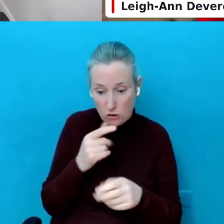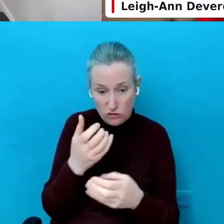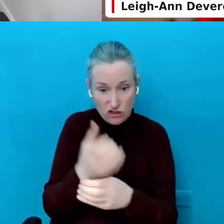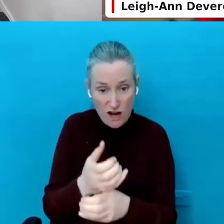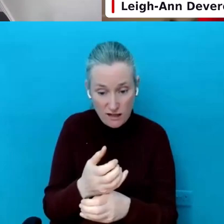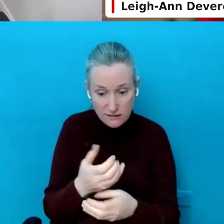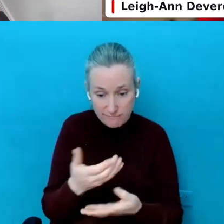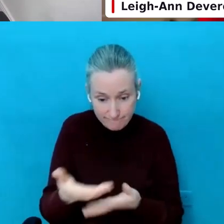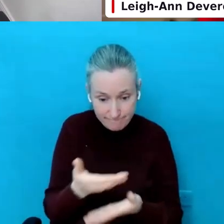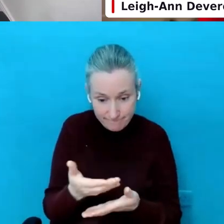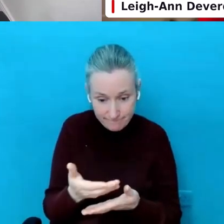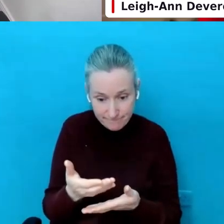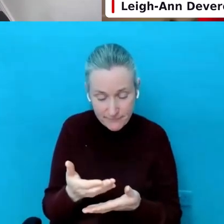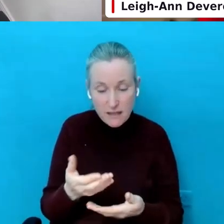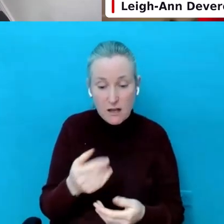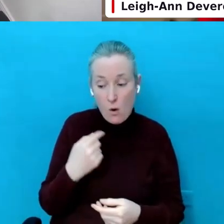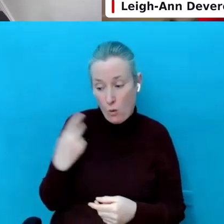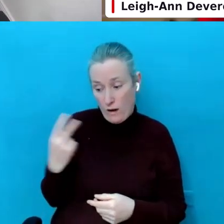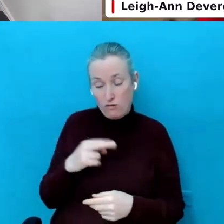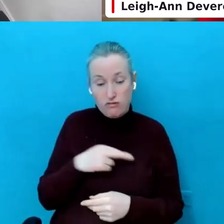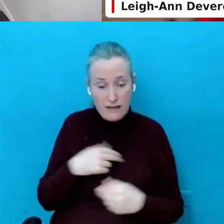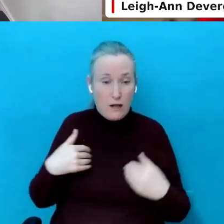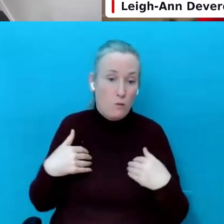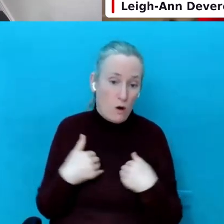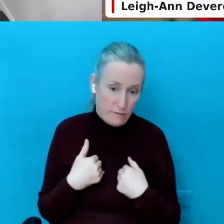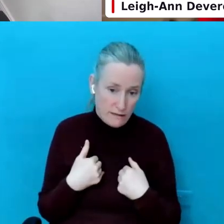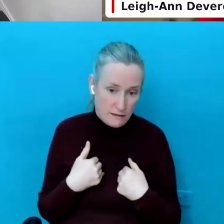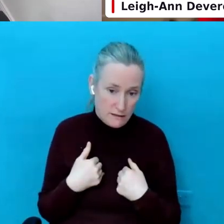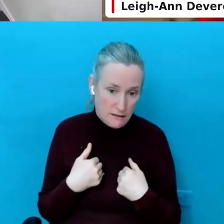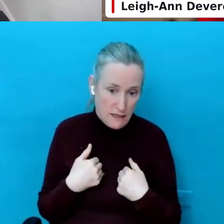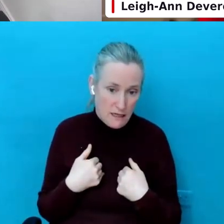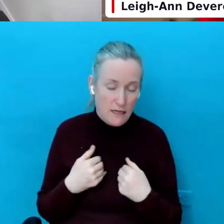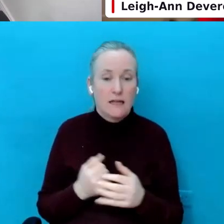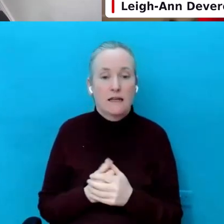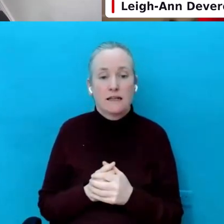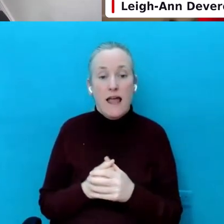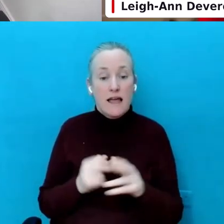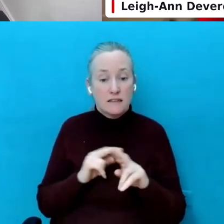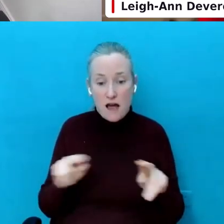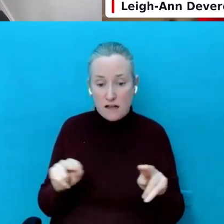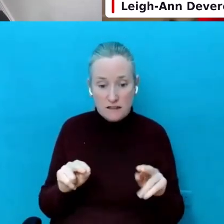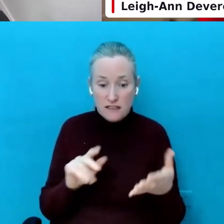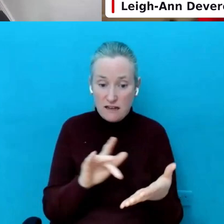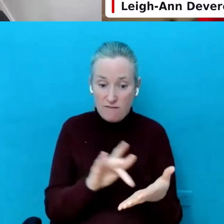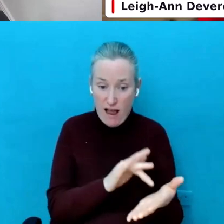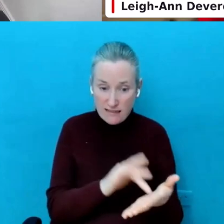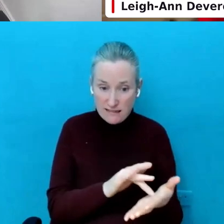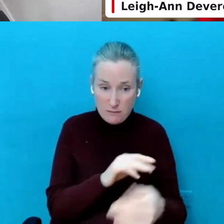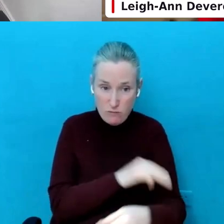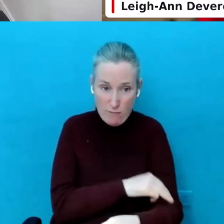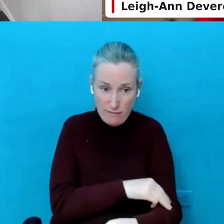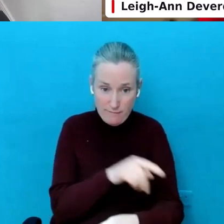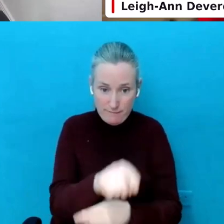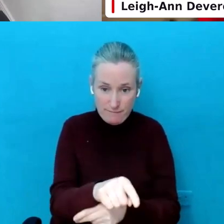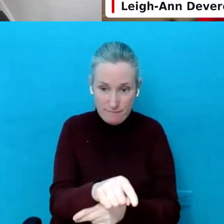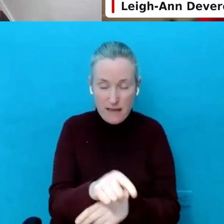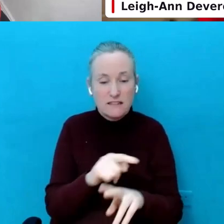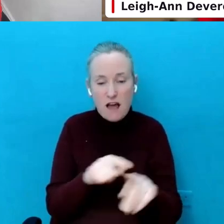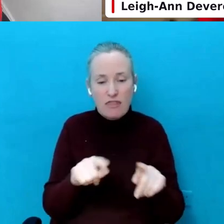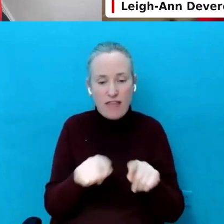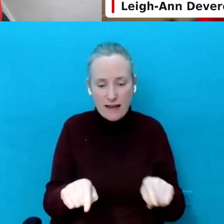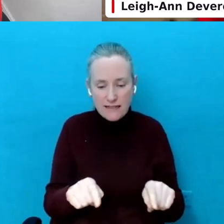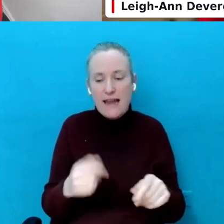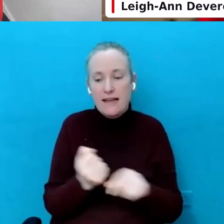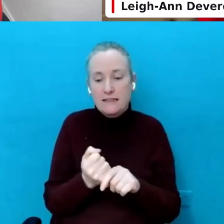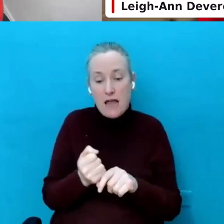We are really concerned. And it is not the device that is our problem. Because it's not the device. It's the